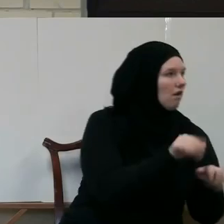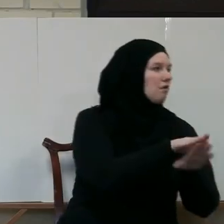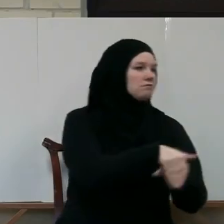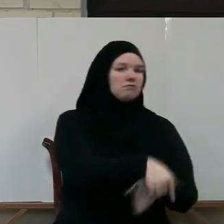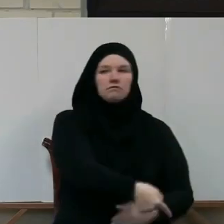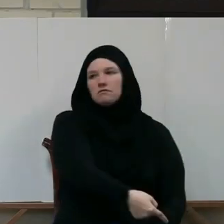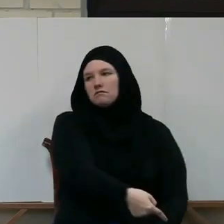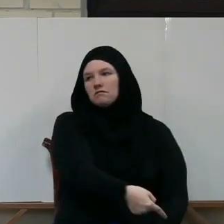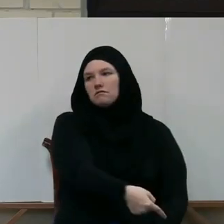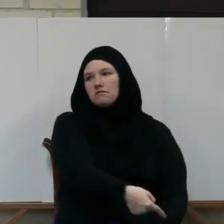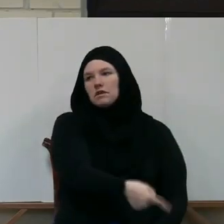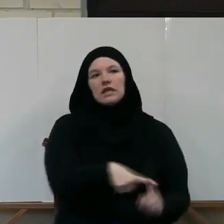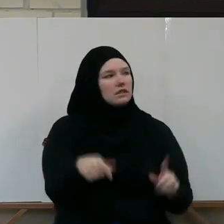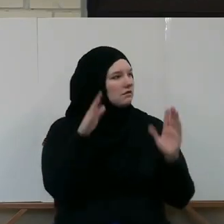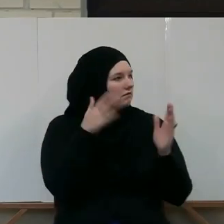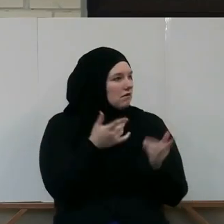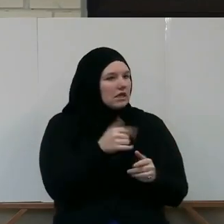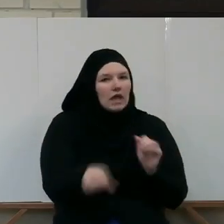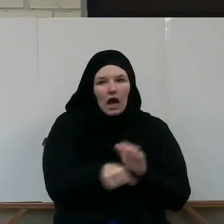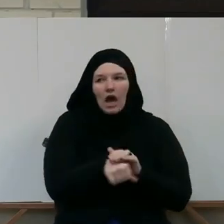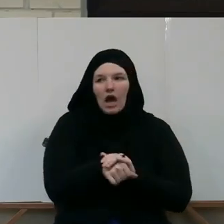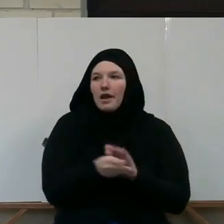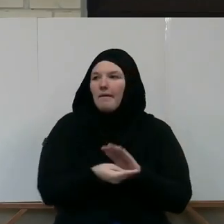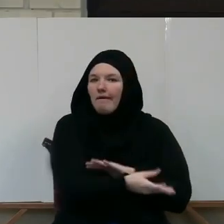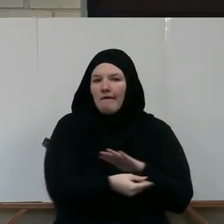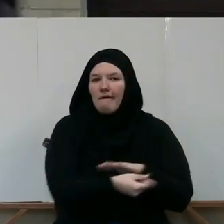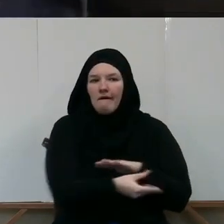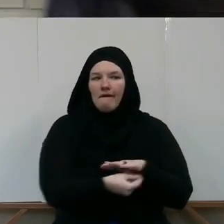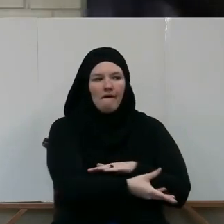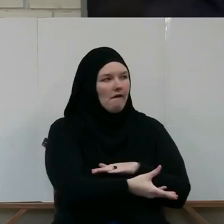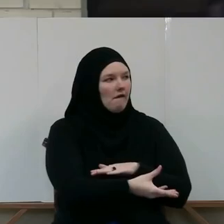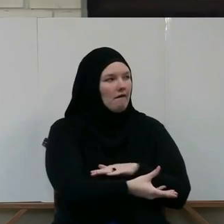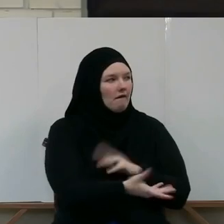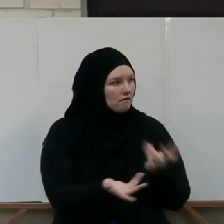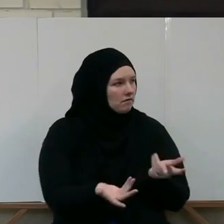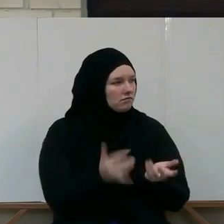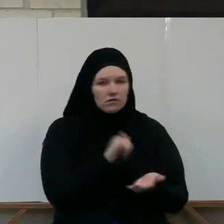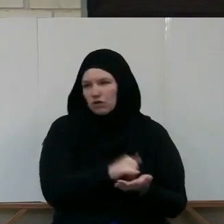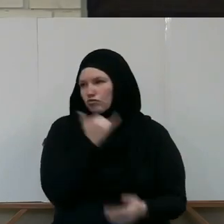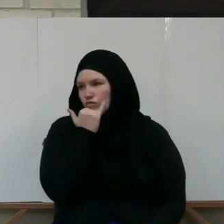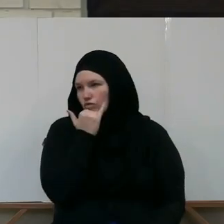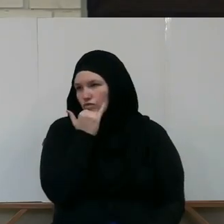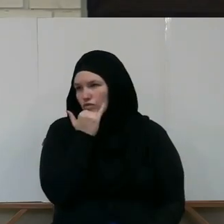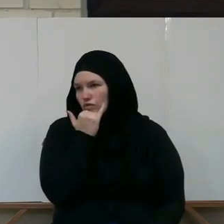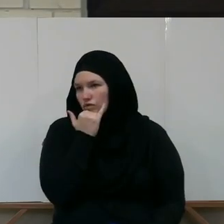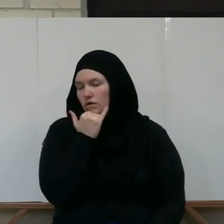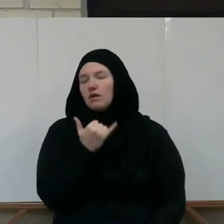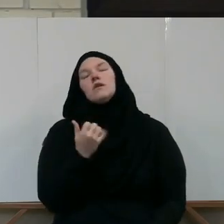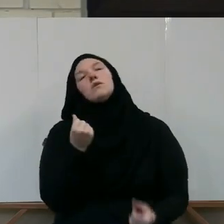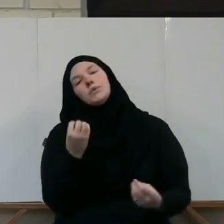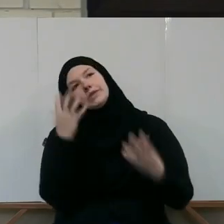what he is hiding from us and he is giving them what they ask of him. And unfortunately,